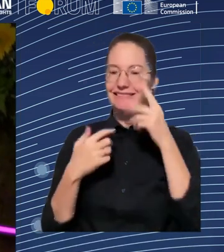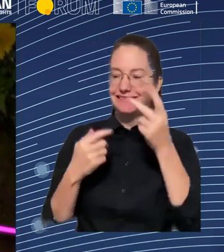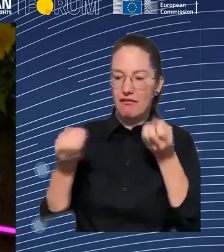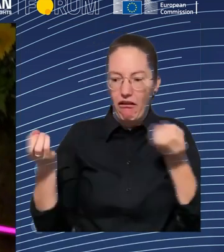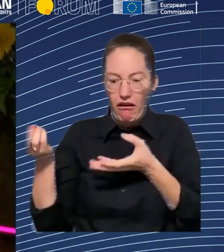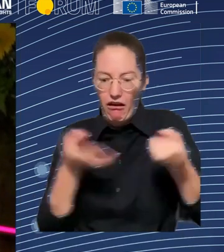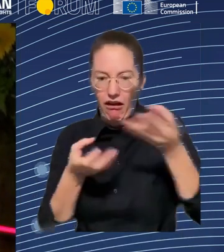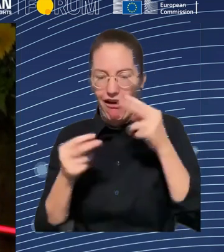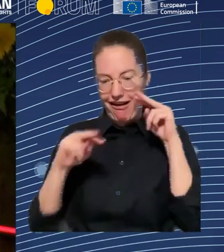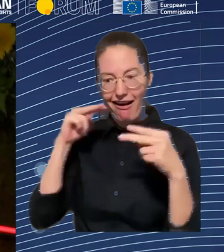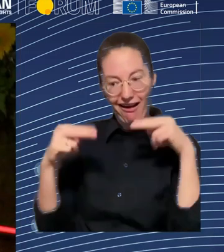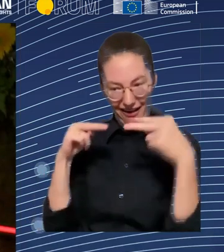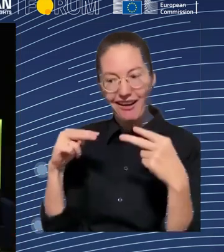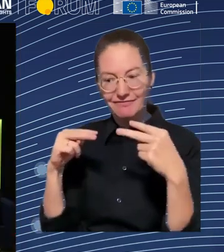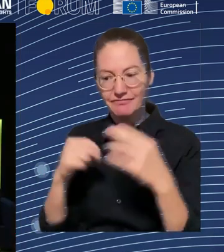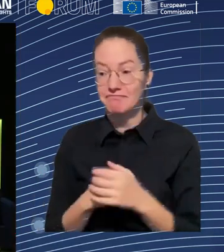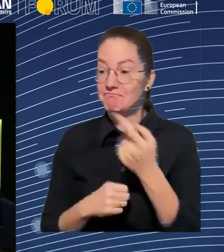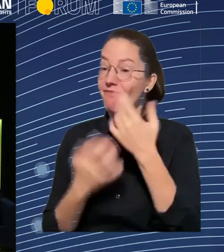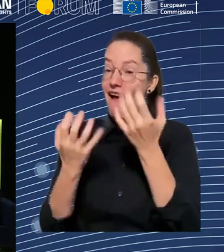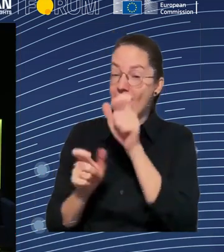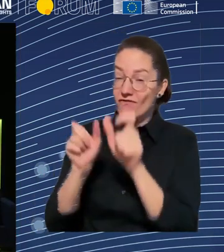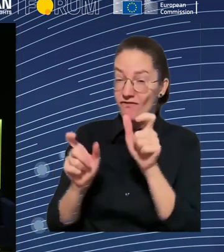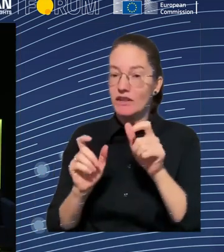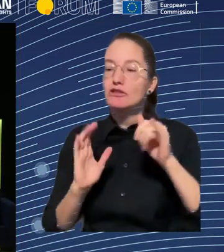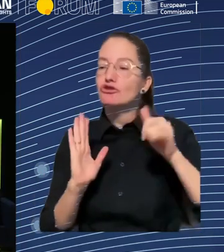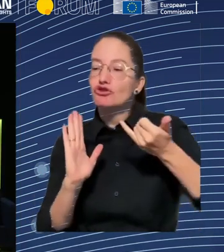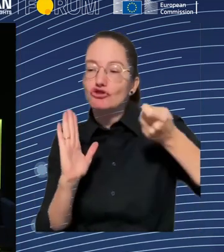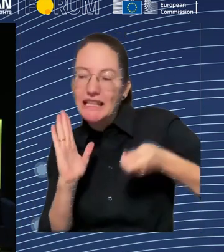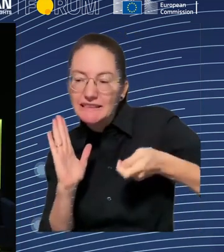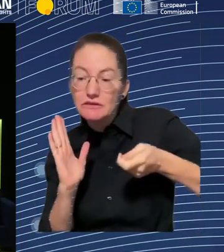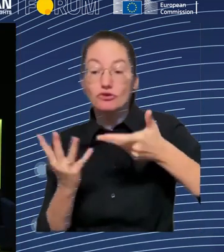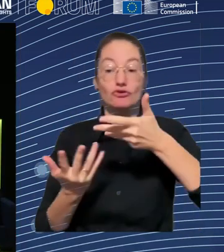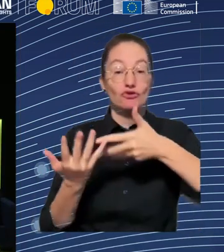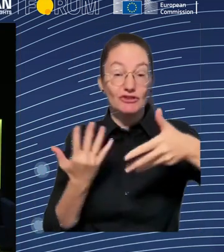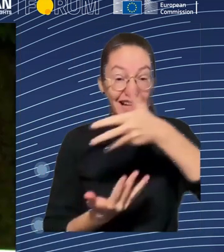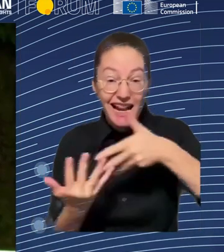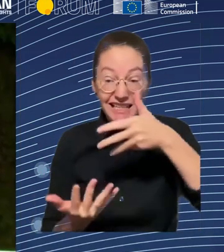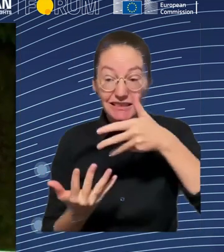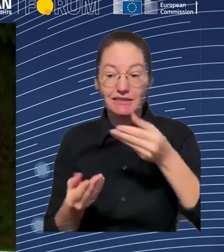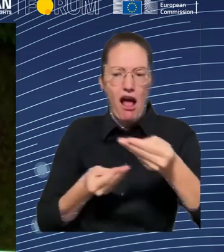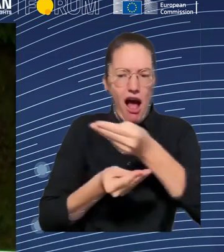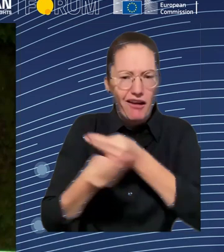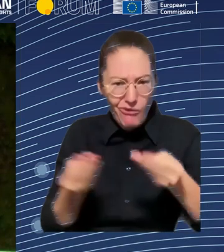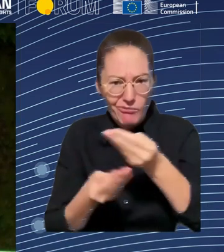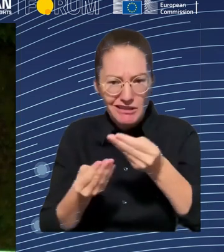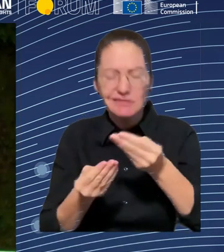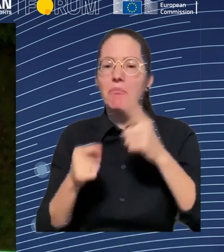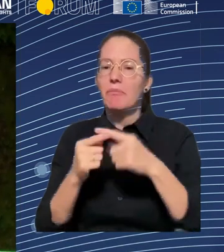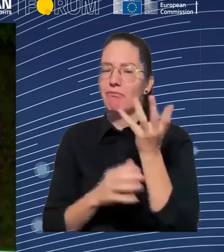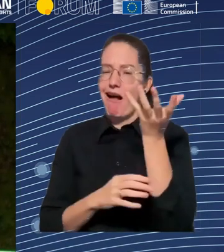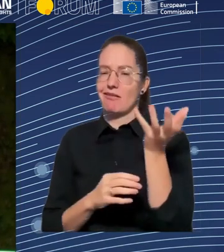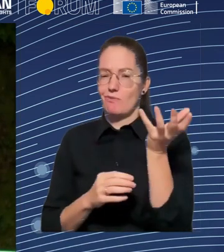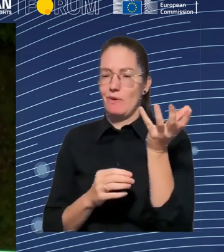introduce the speakers, actually. Jeremiah Sadampras, in speaking order, a lot of importance, all the same. Jeremiah